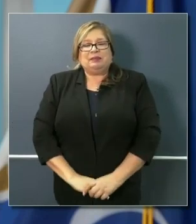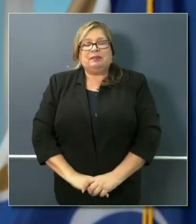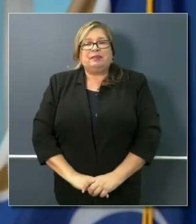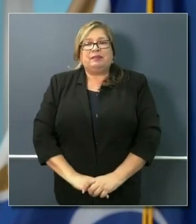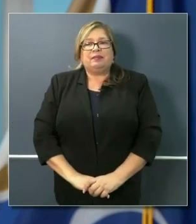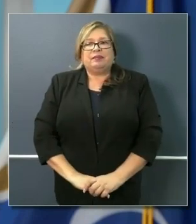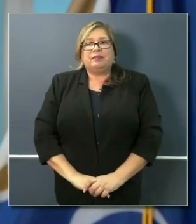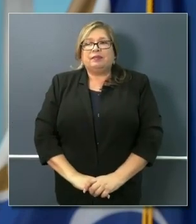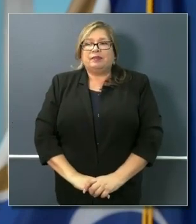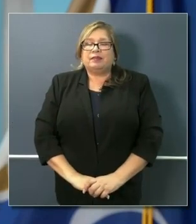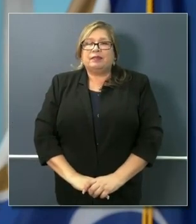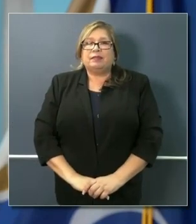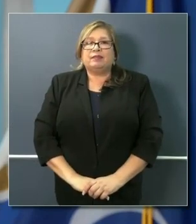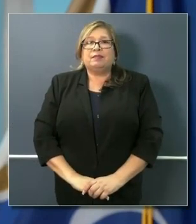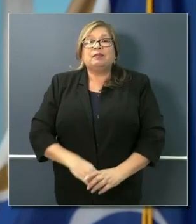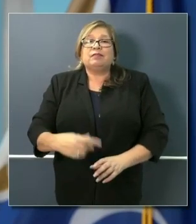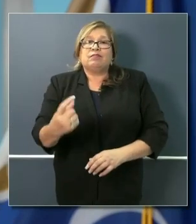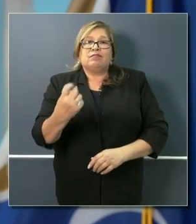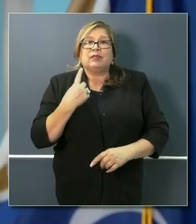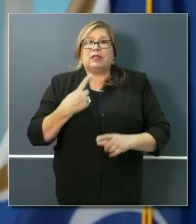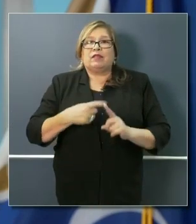Carla Marinucci, Politico.